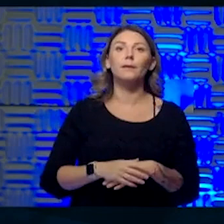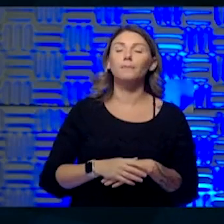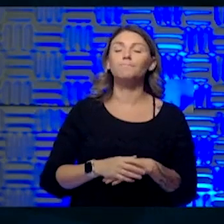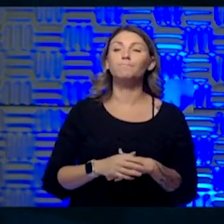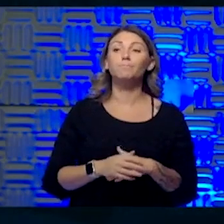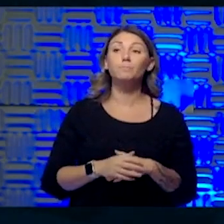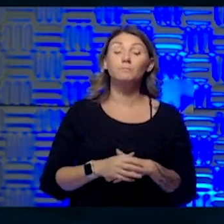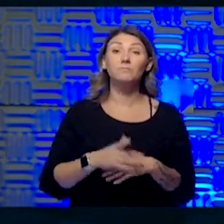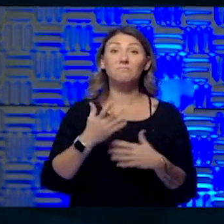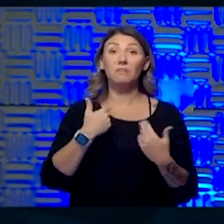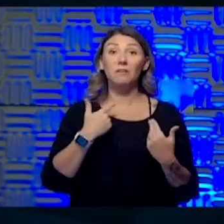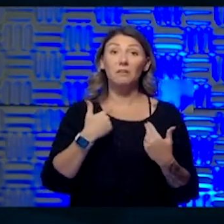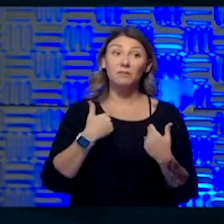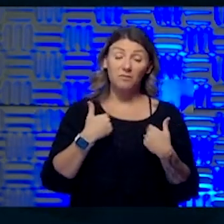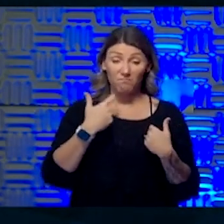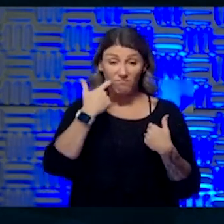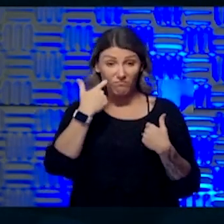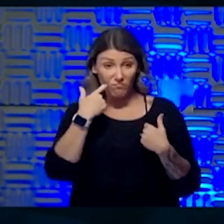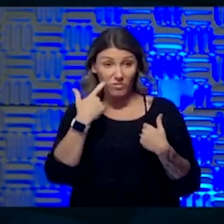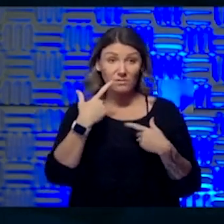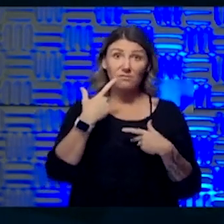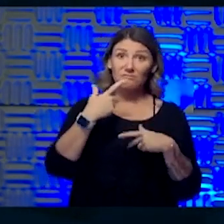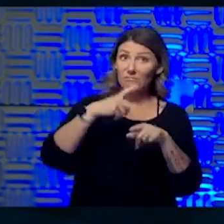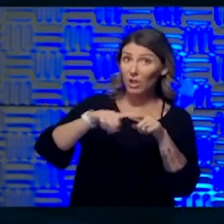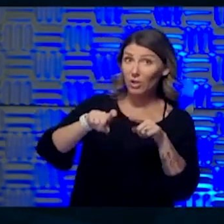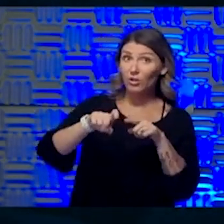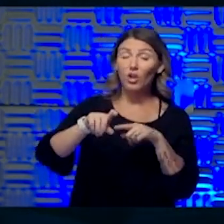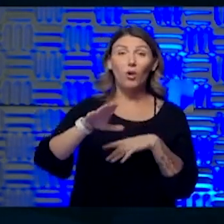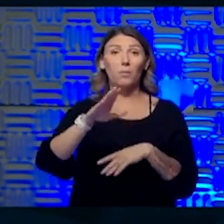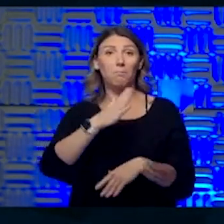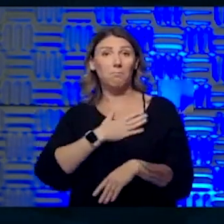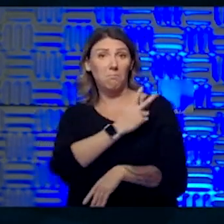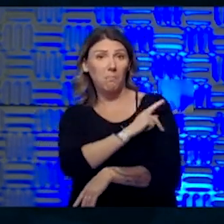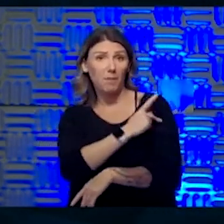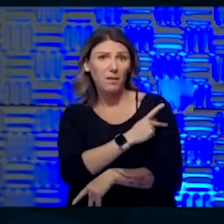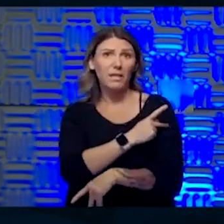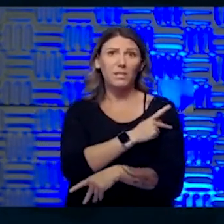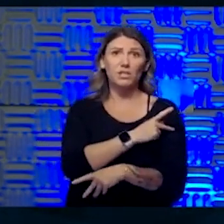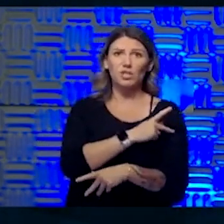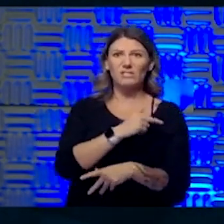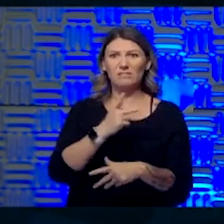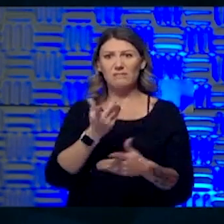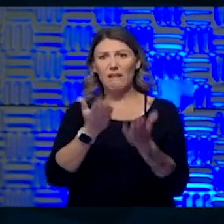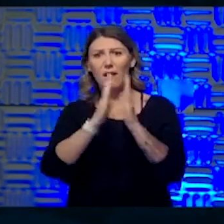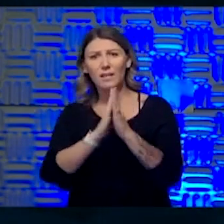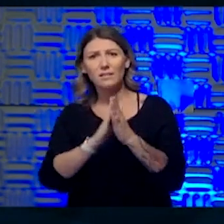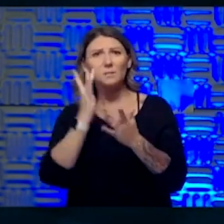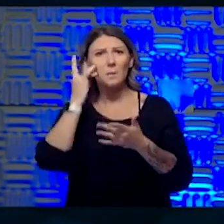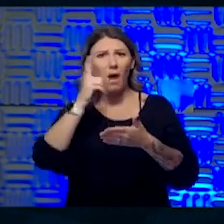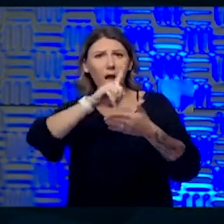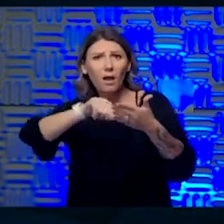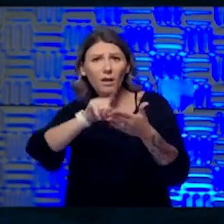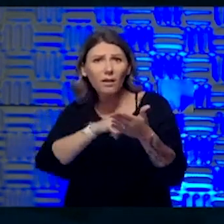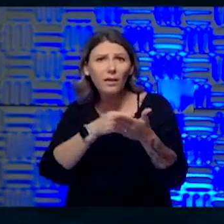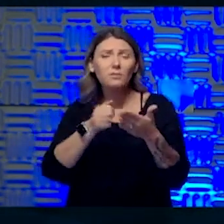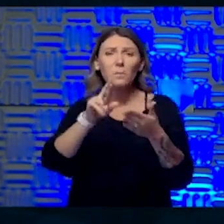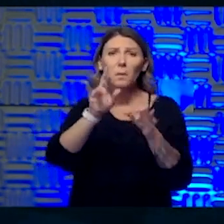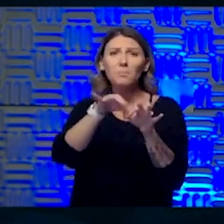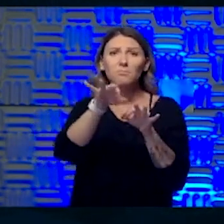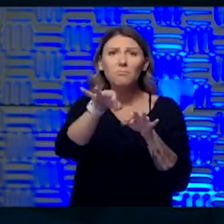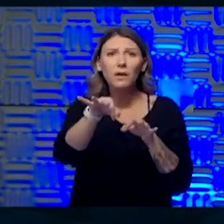some of my patients who had decided to cancel or delay their appointments, you know, to kind of understand why they had made that decision.